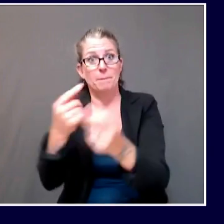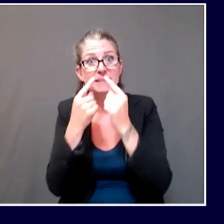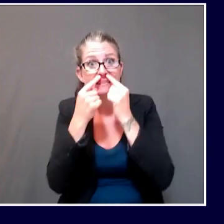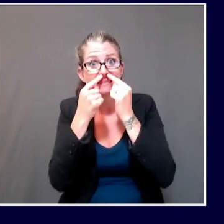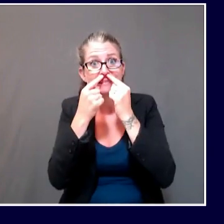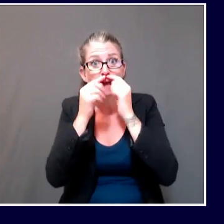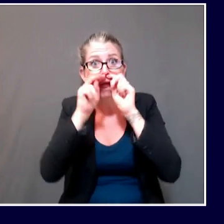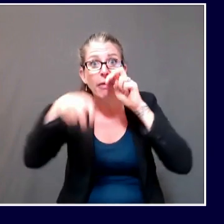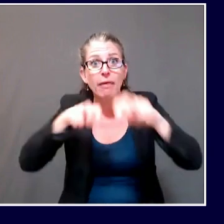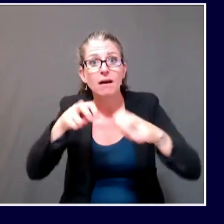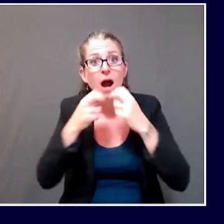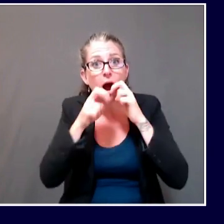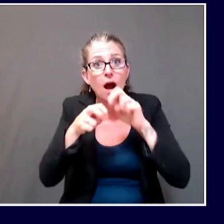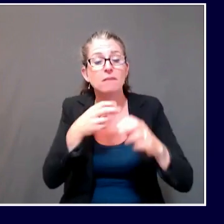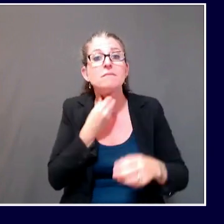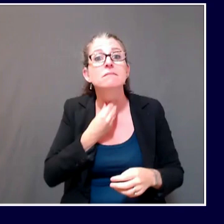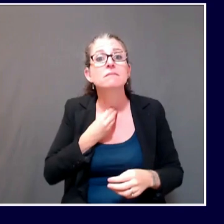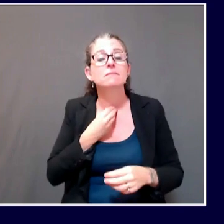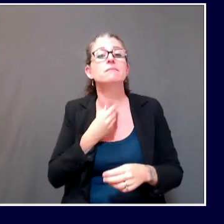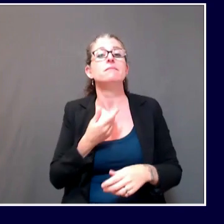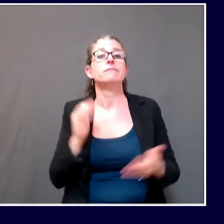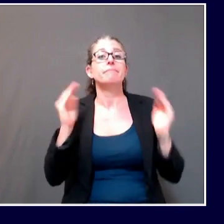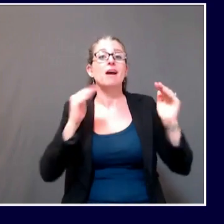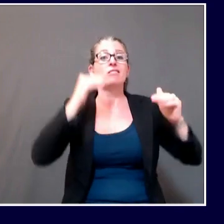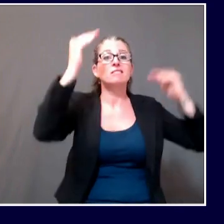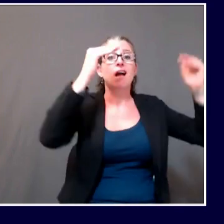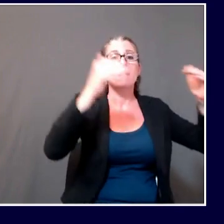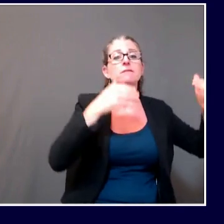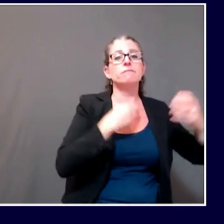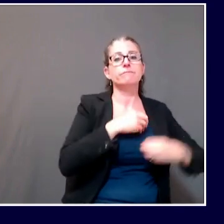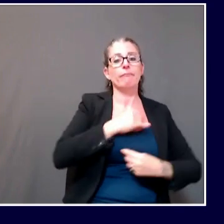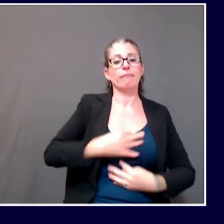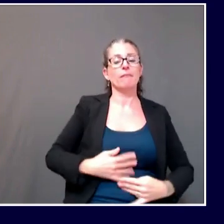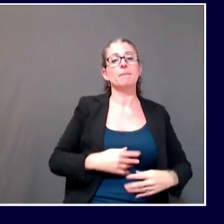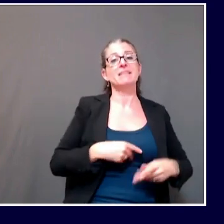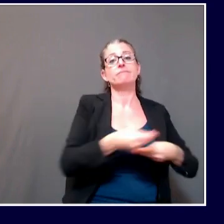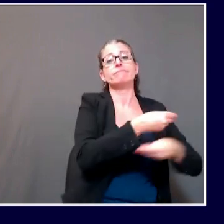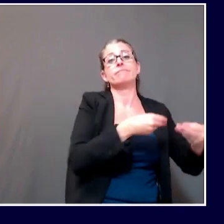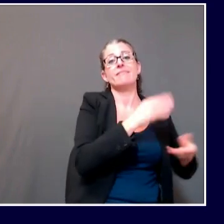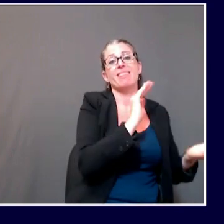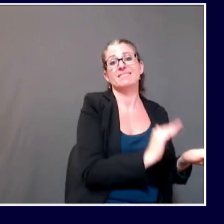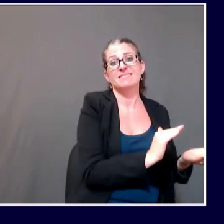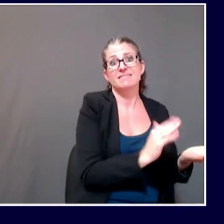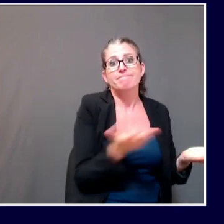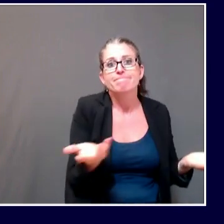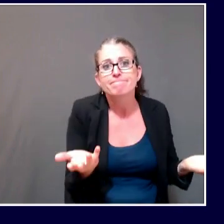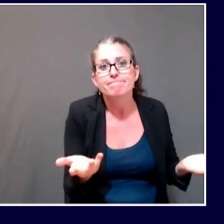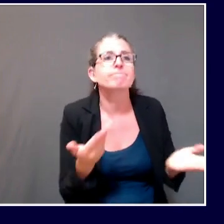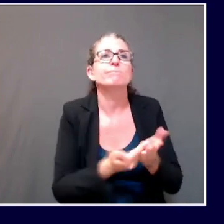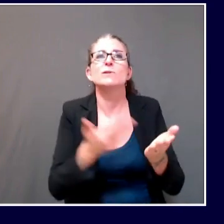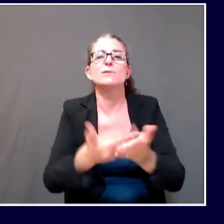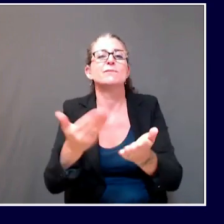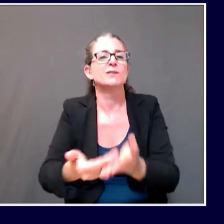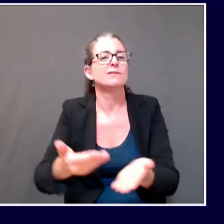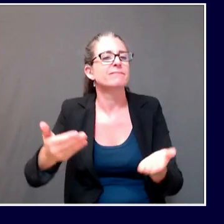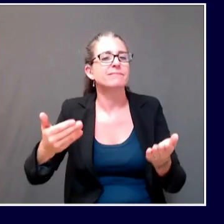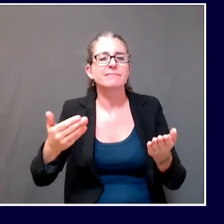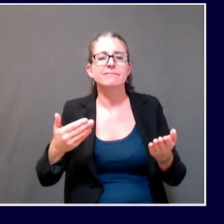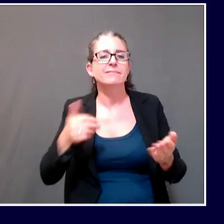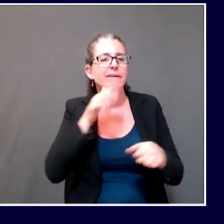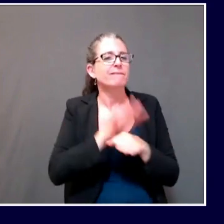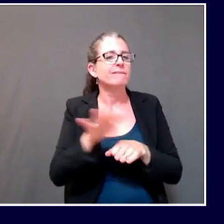say, other children or to adults. We know that it has happened, but we don't know the magnitude of which that risk is present.